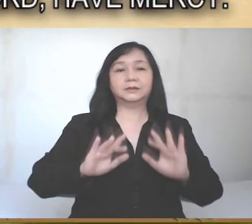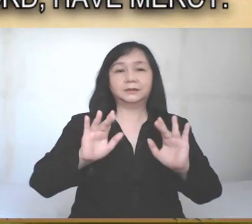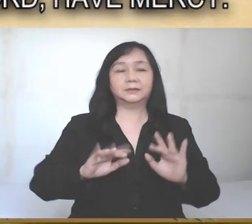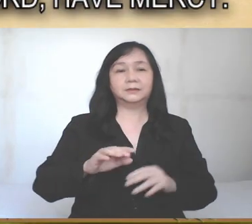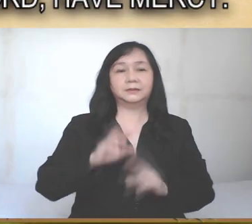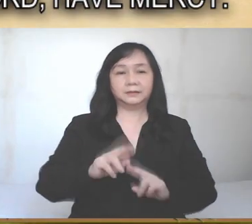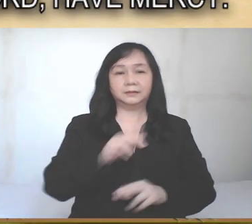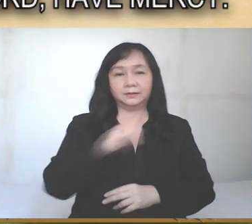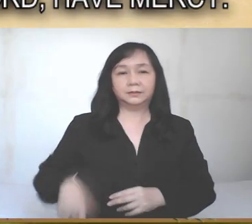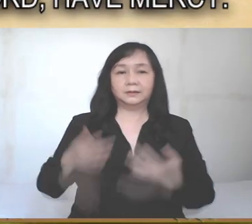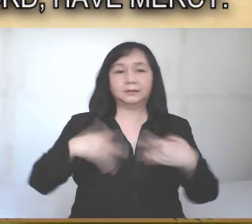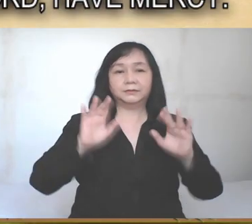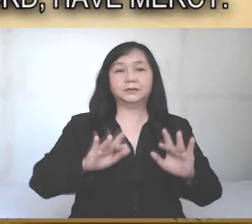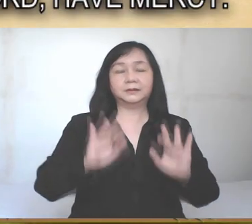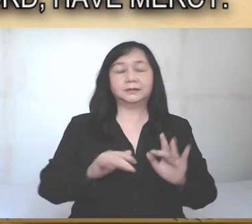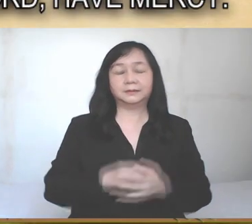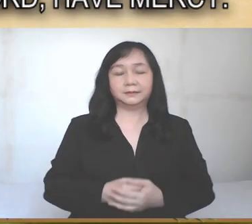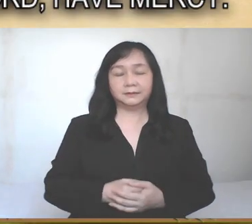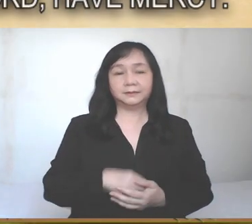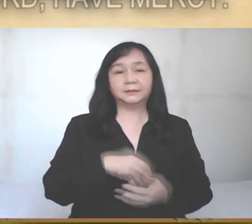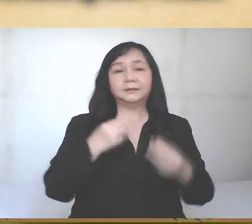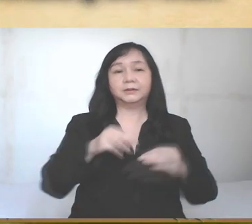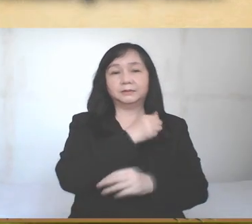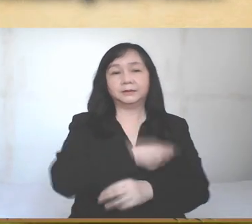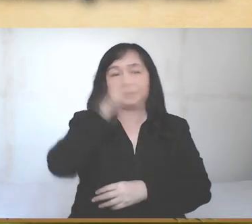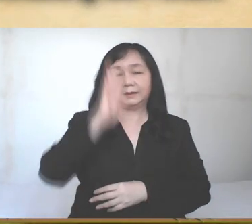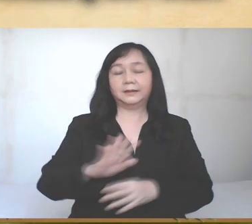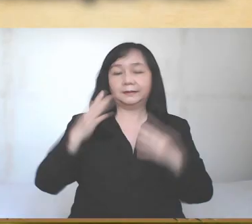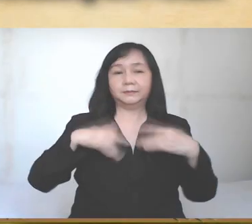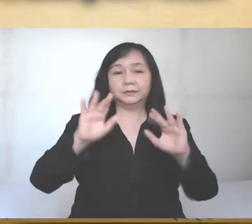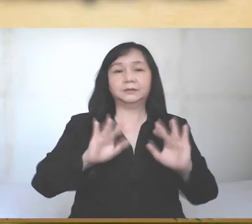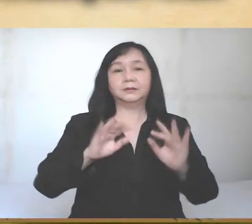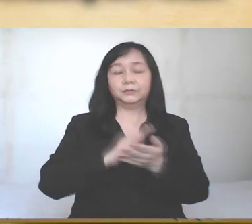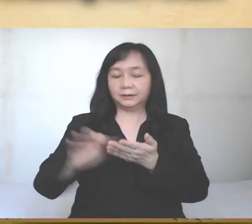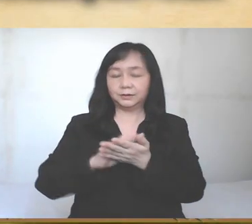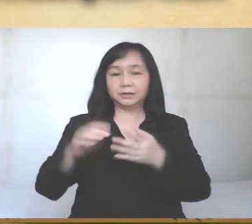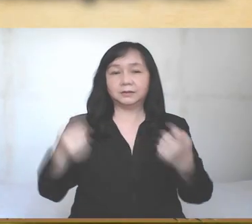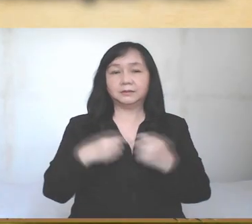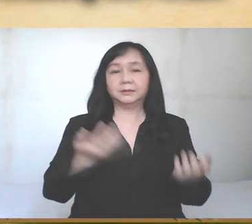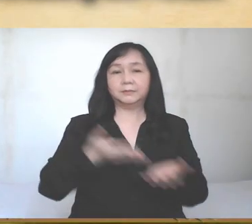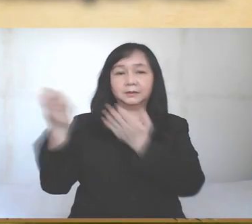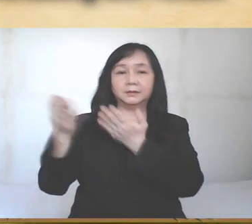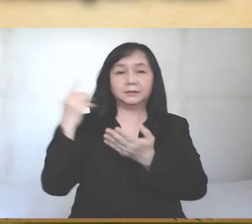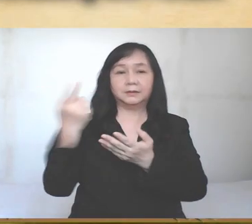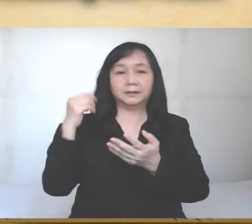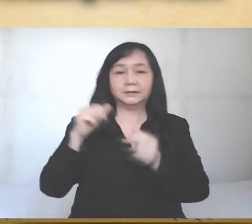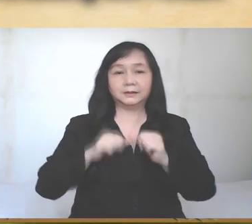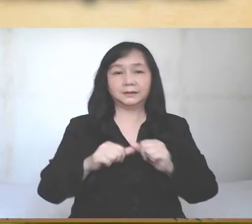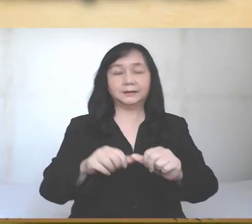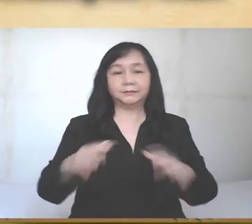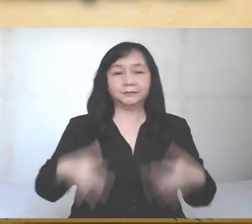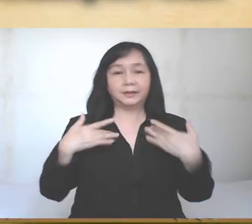mercy. Lord, have mercy. May Almighty God have mercy on us, forgive us our sins, and bring us to